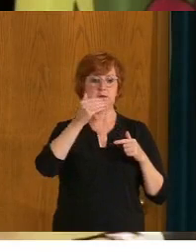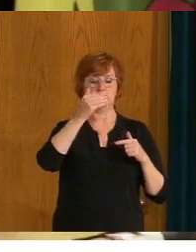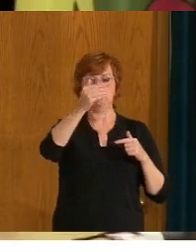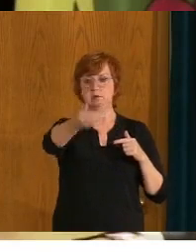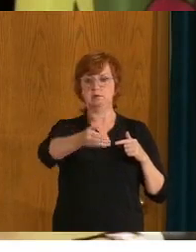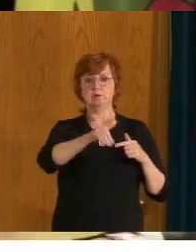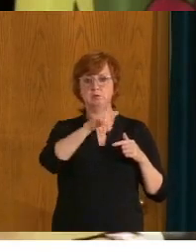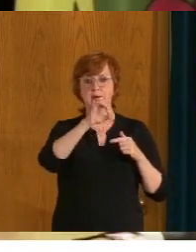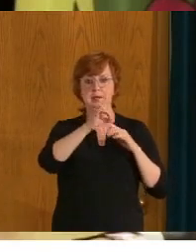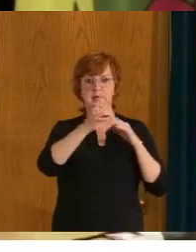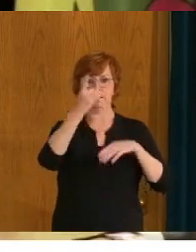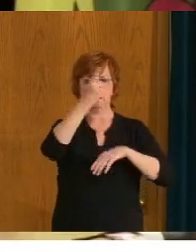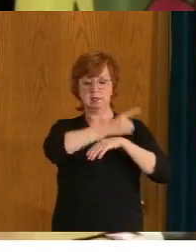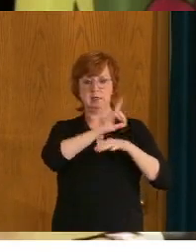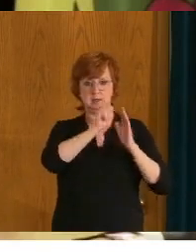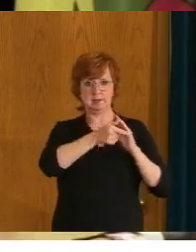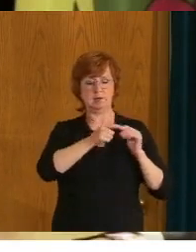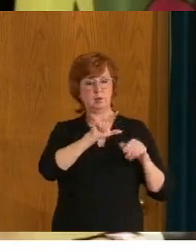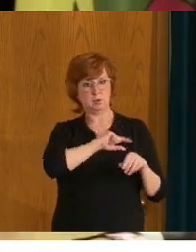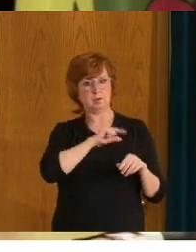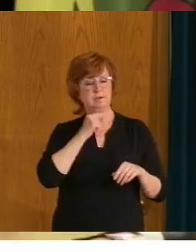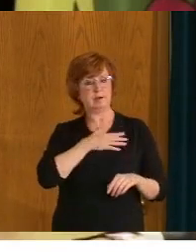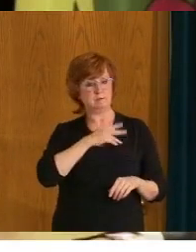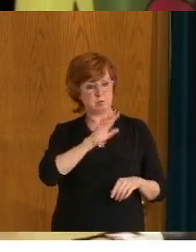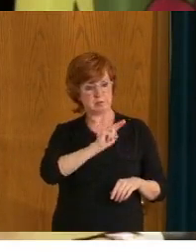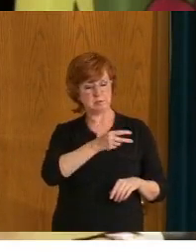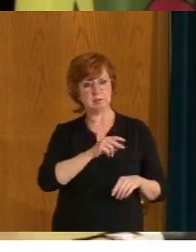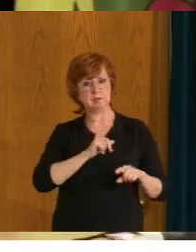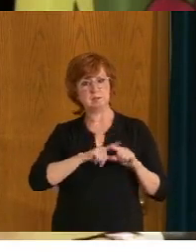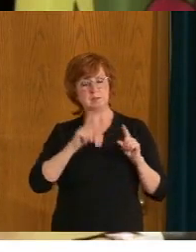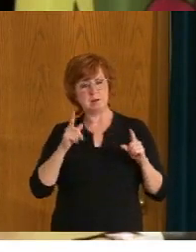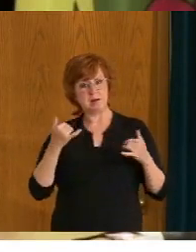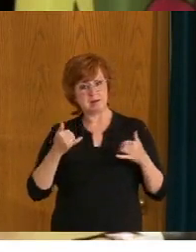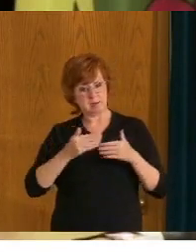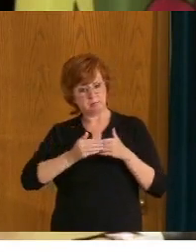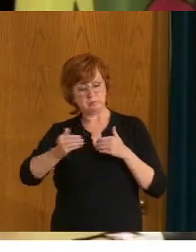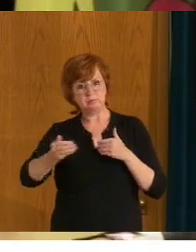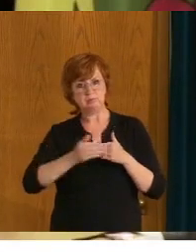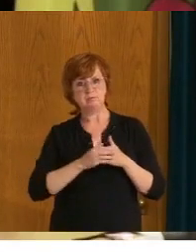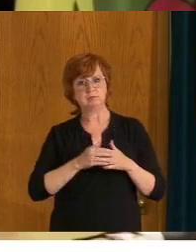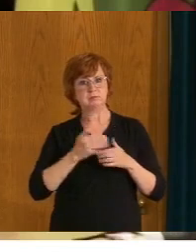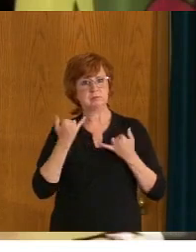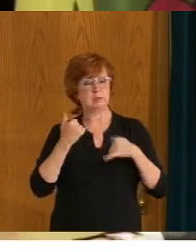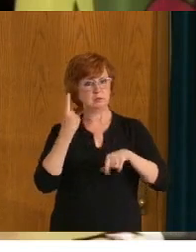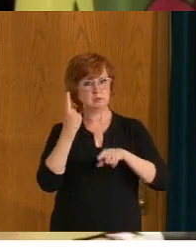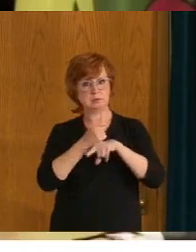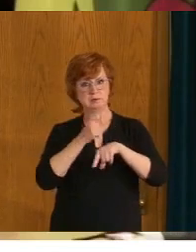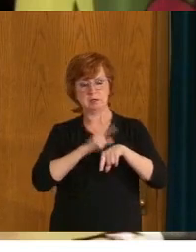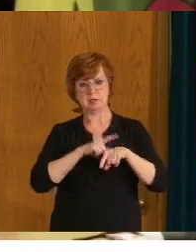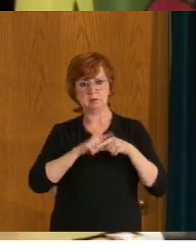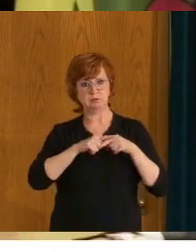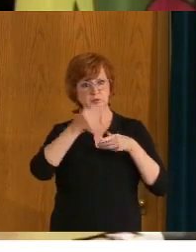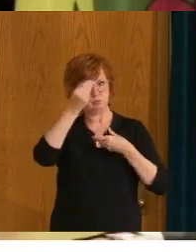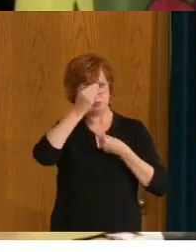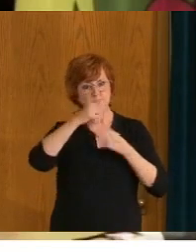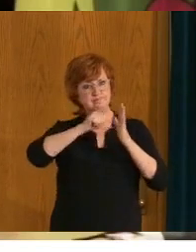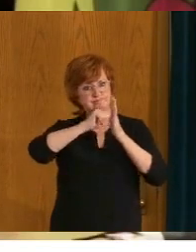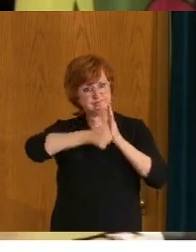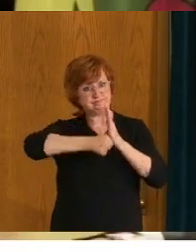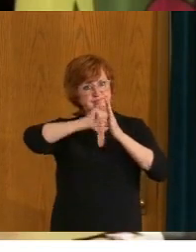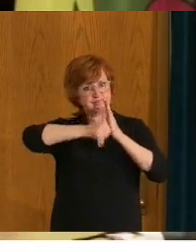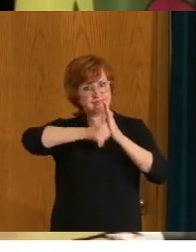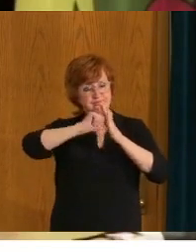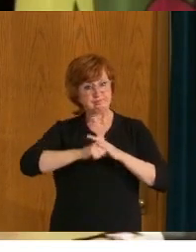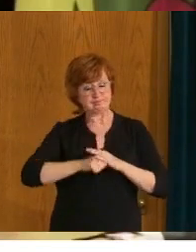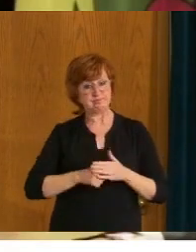your second dose. And I think this is an opportunity for us to just again reiterate and reinforce the importance of everyone to go